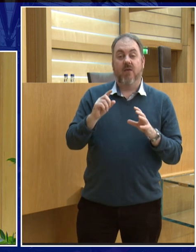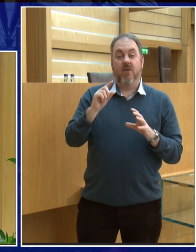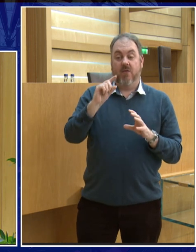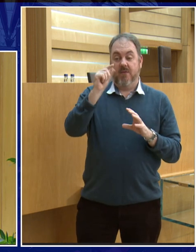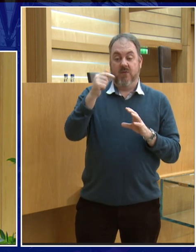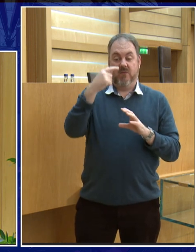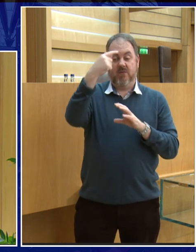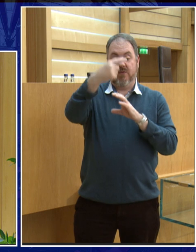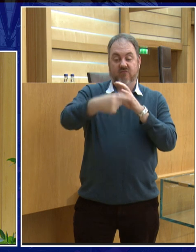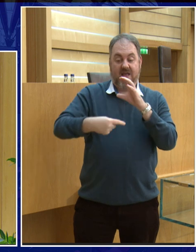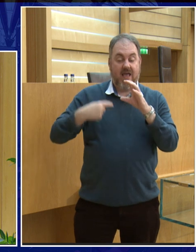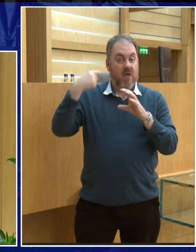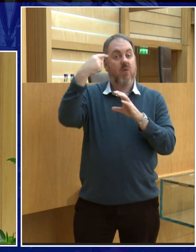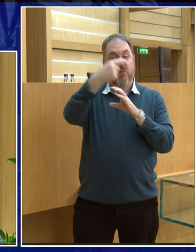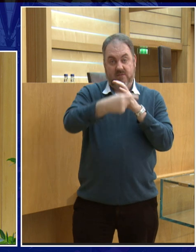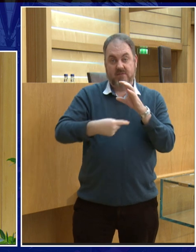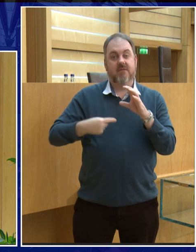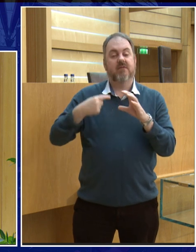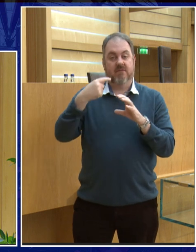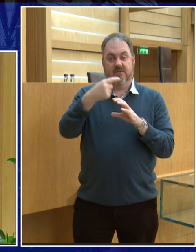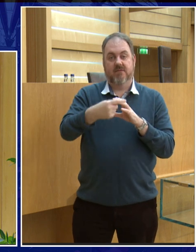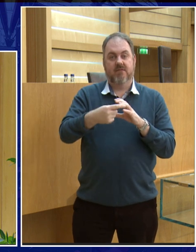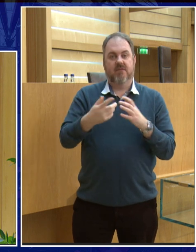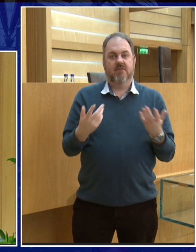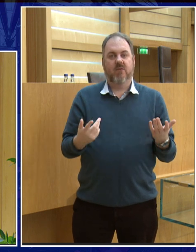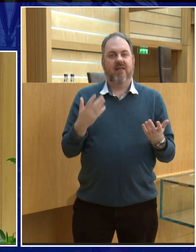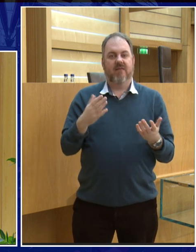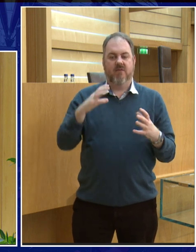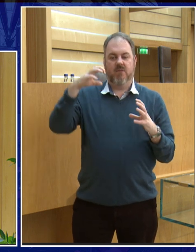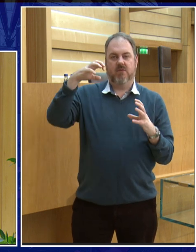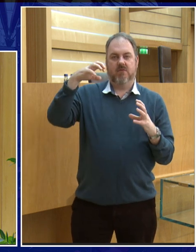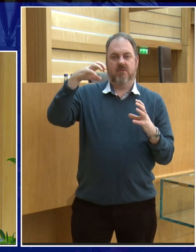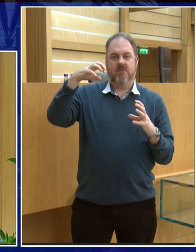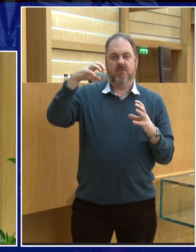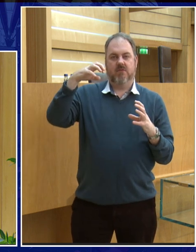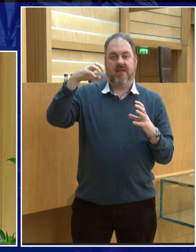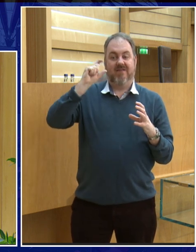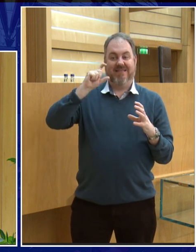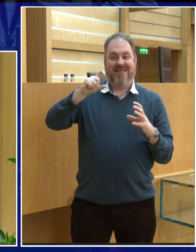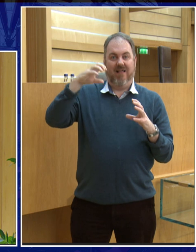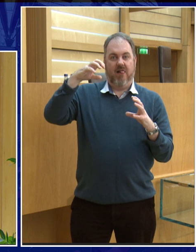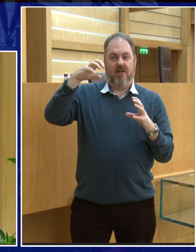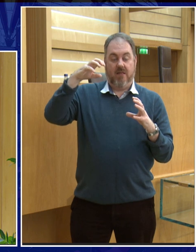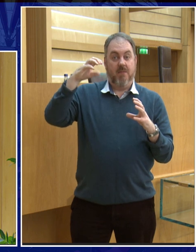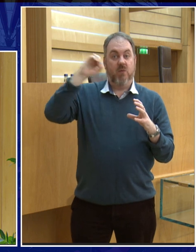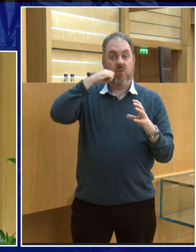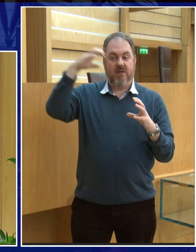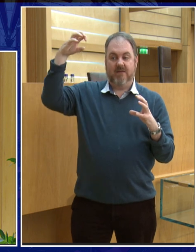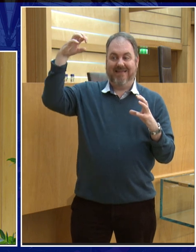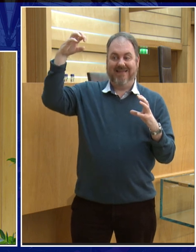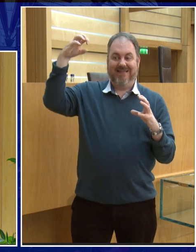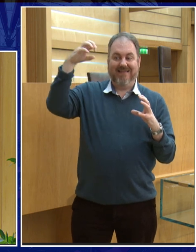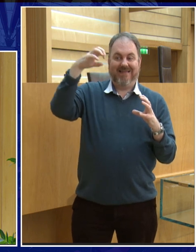going around the earth and moving, then what would happen is the moon would just get sucked into the earth. And so,